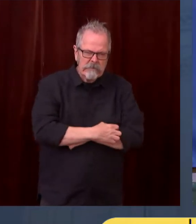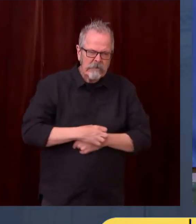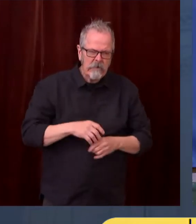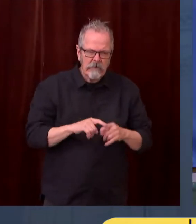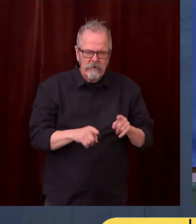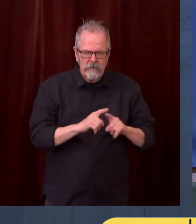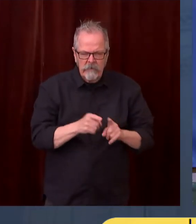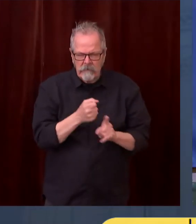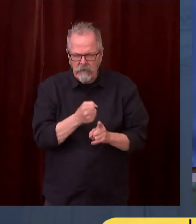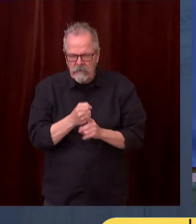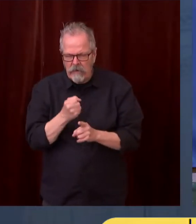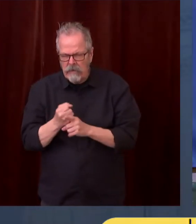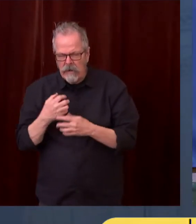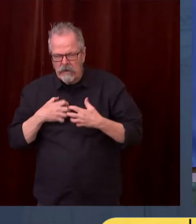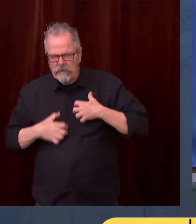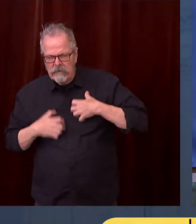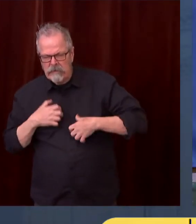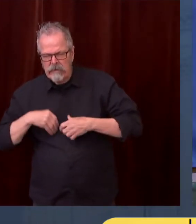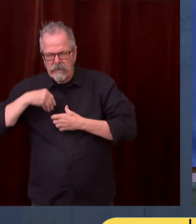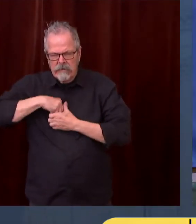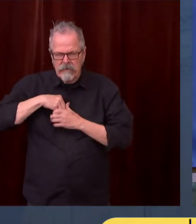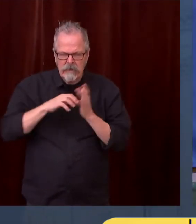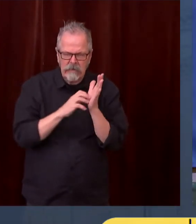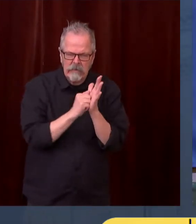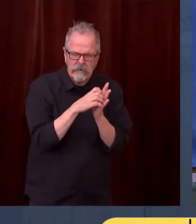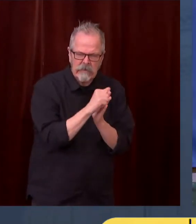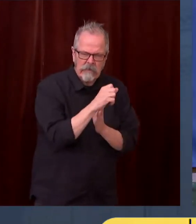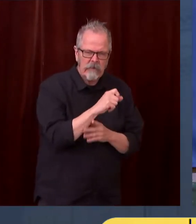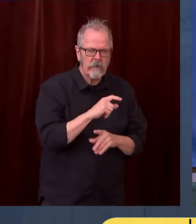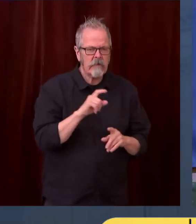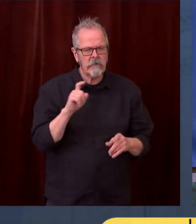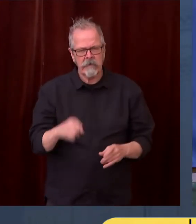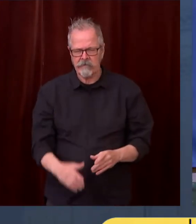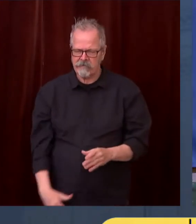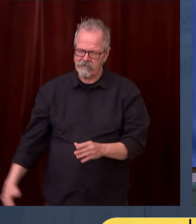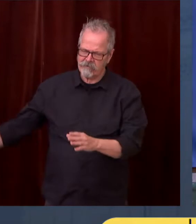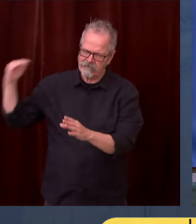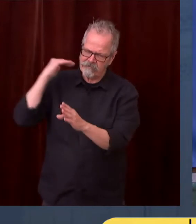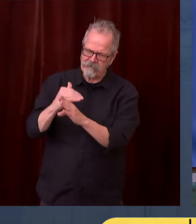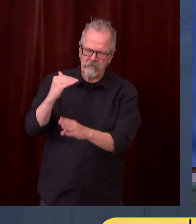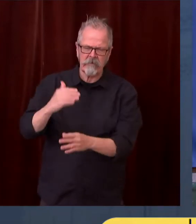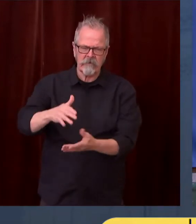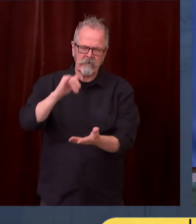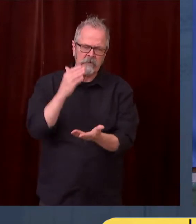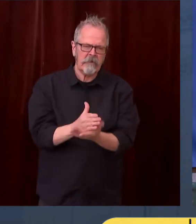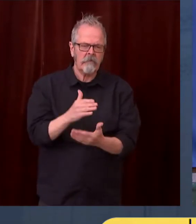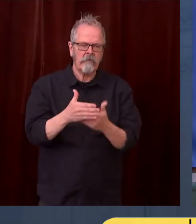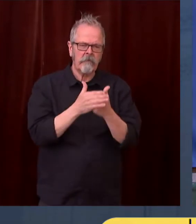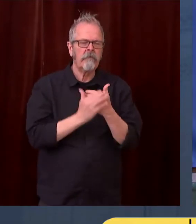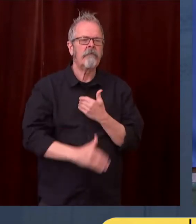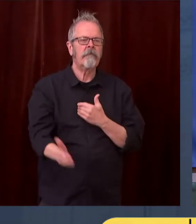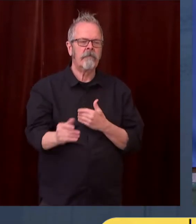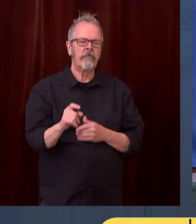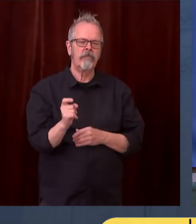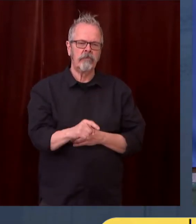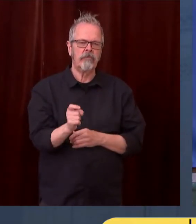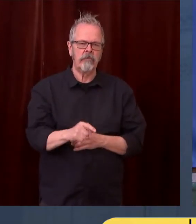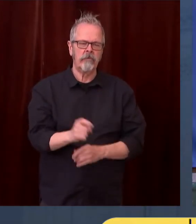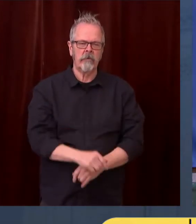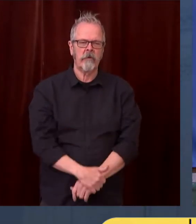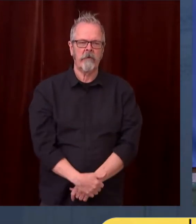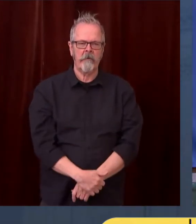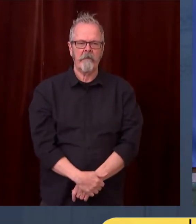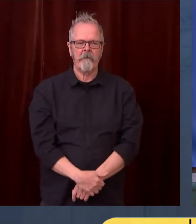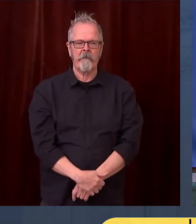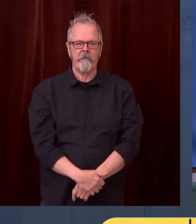epidemics of asthma. And I do believe this is a year for Washington State to step up to the plate. We have no other options. This